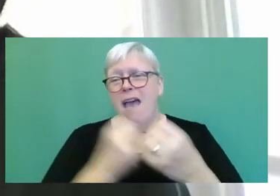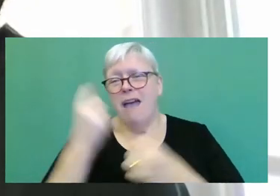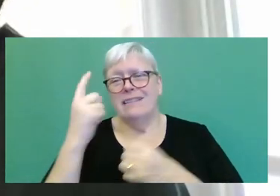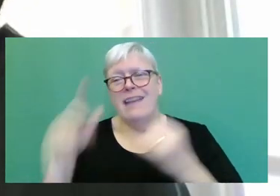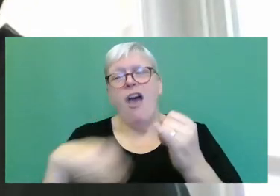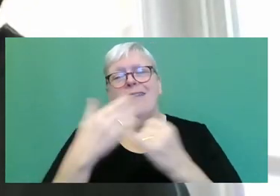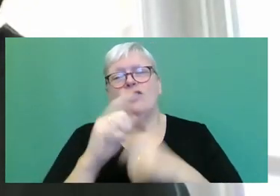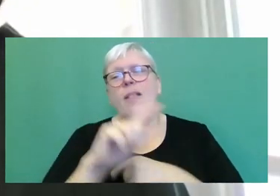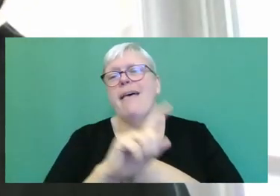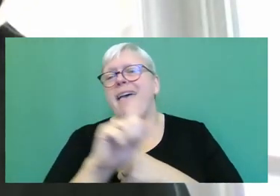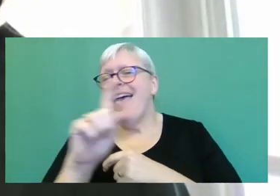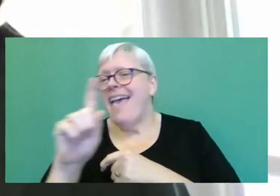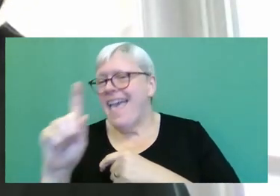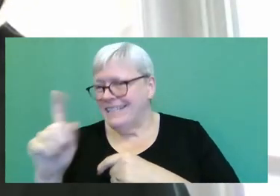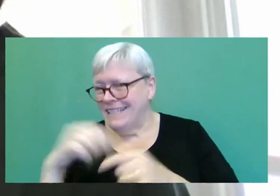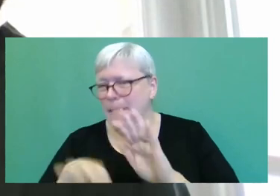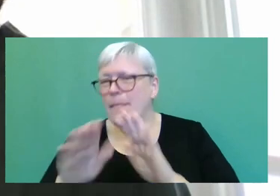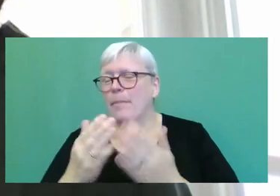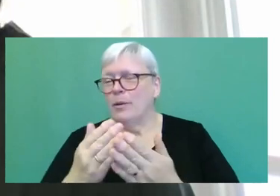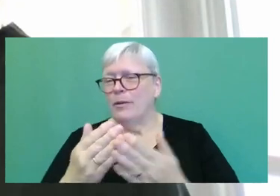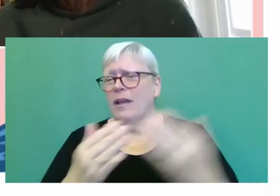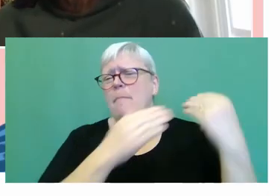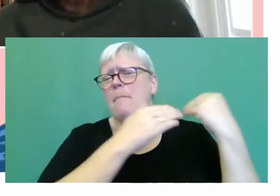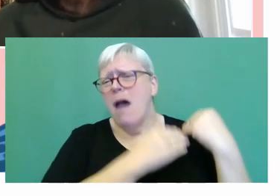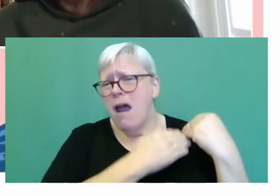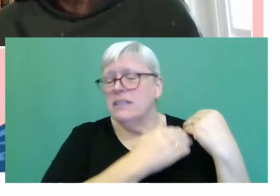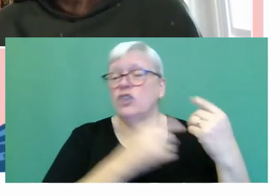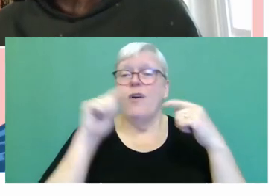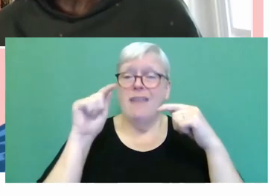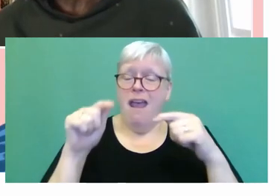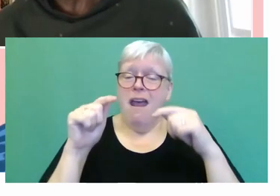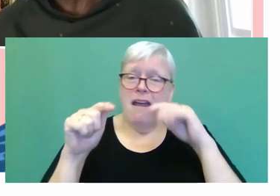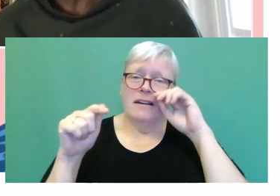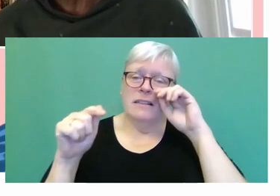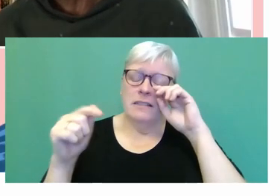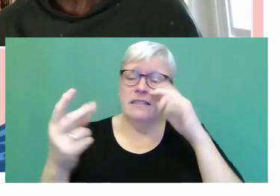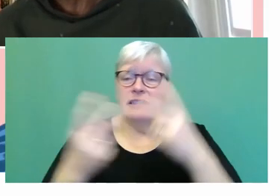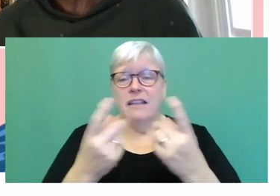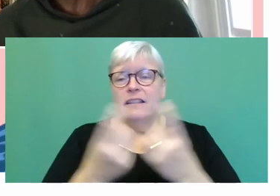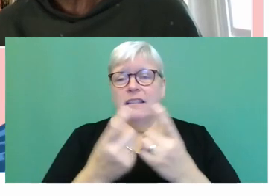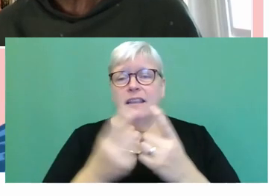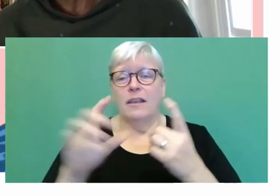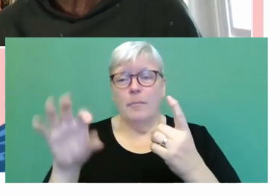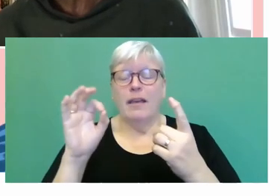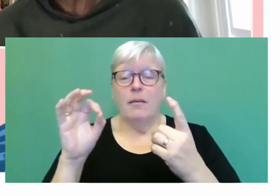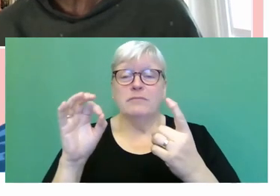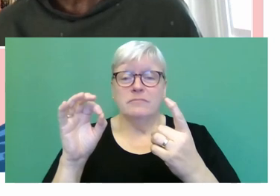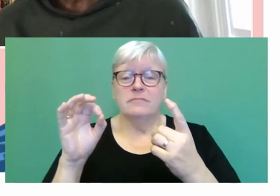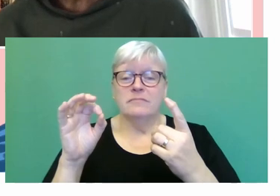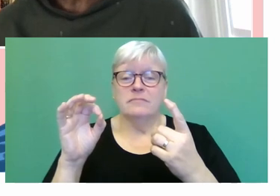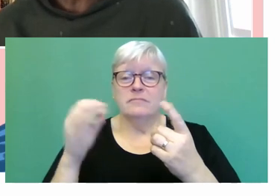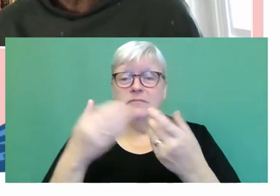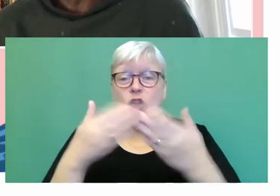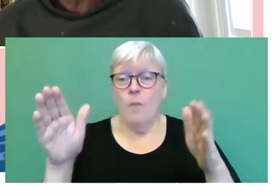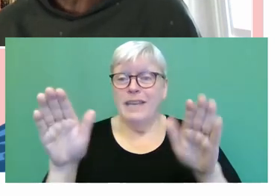which is a tremendous burden on her. I mean, that's the other thing I just want to pick up actually, you know, at the opening of the book,